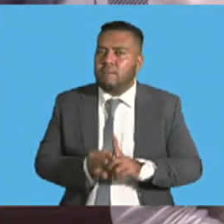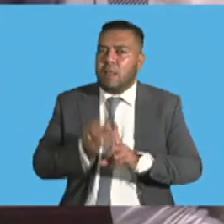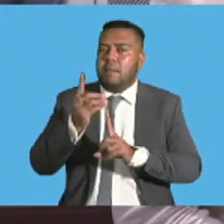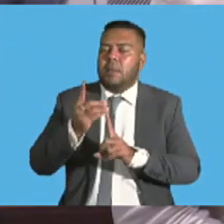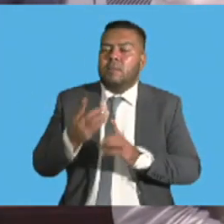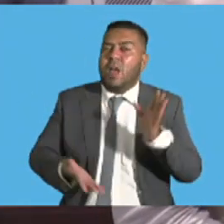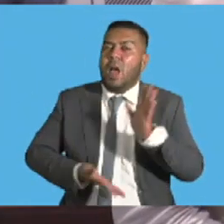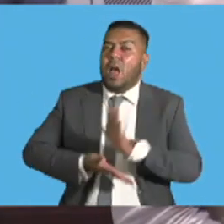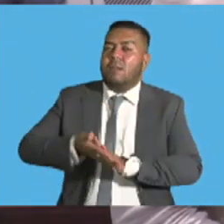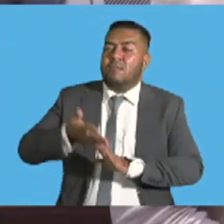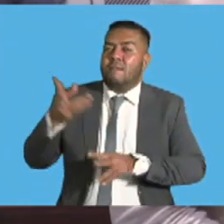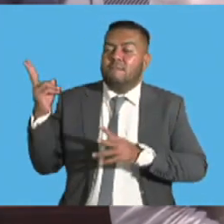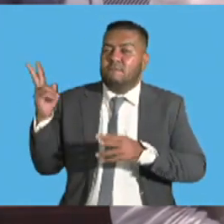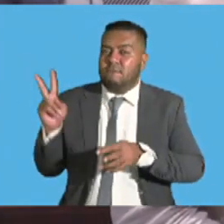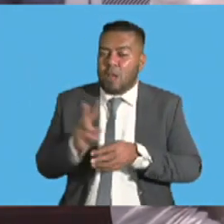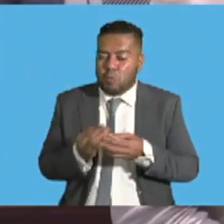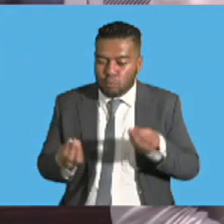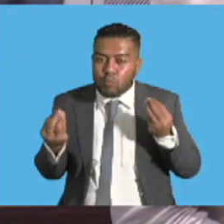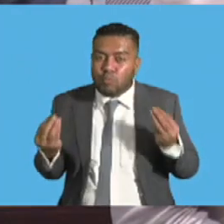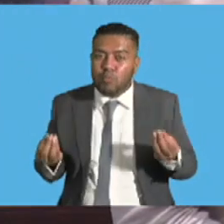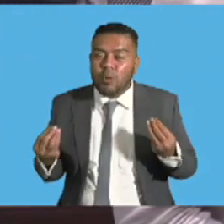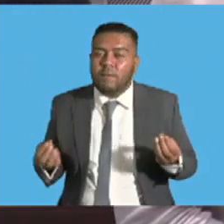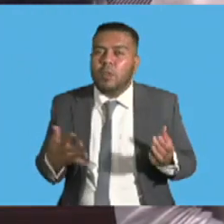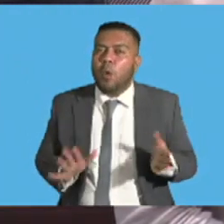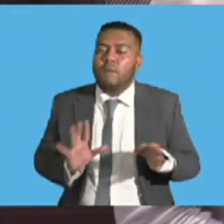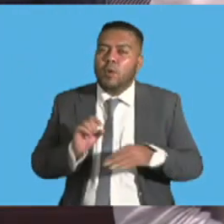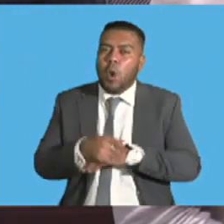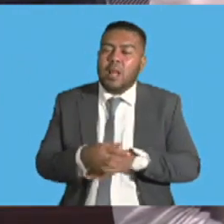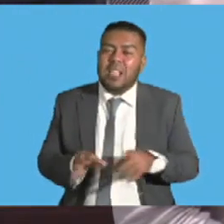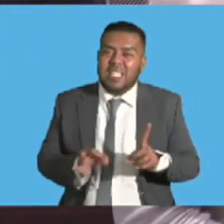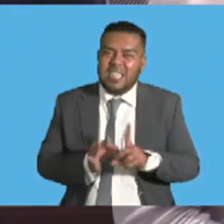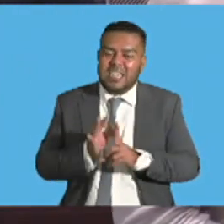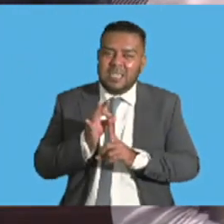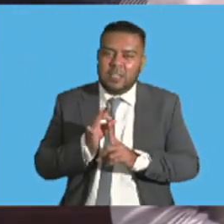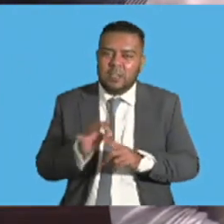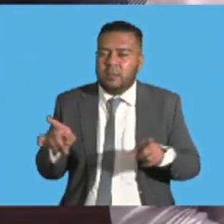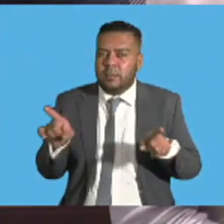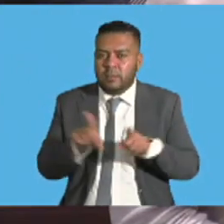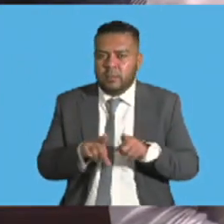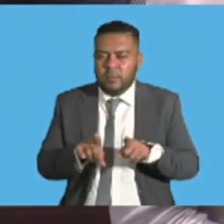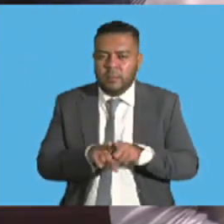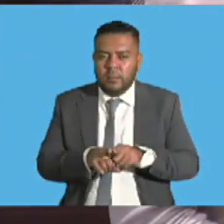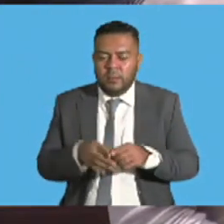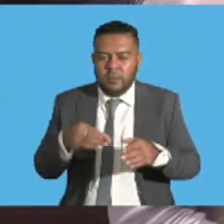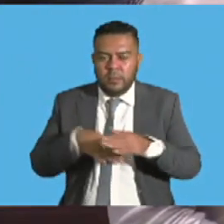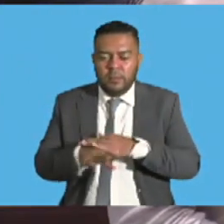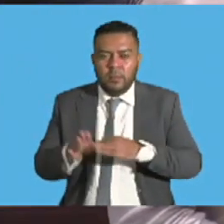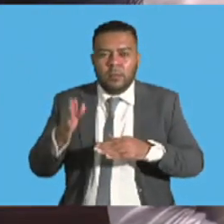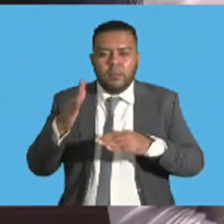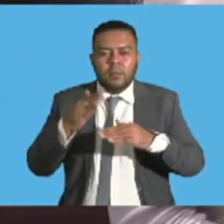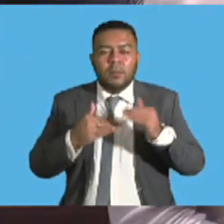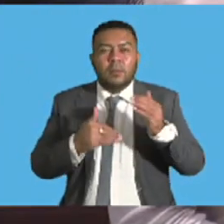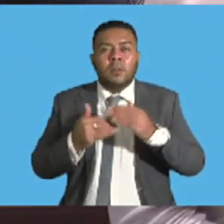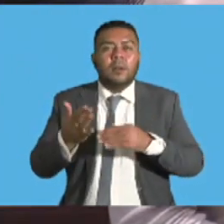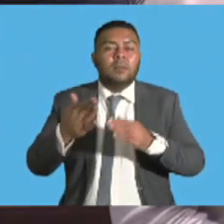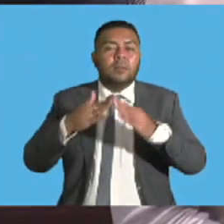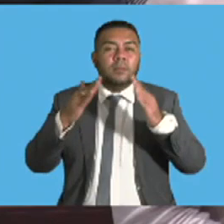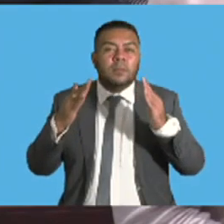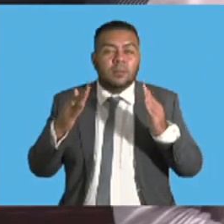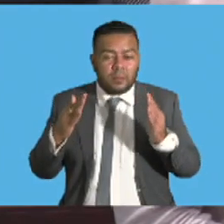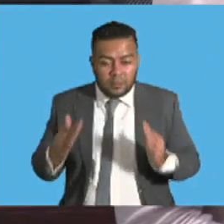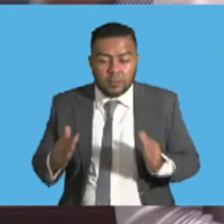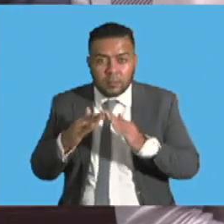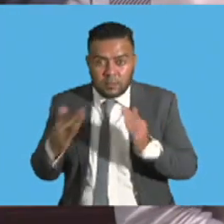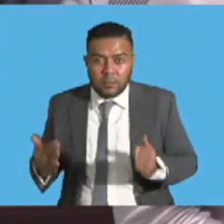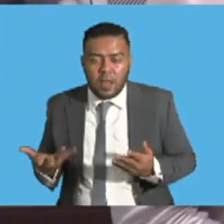and every year we record an overall increase by December in the construction of residential dwellings as well